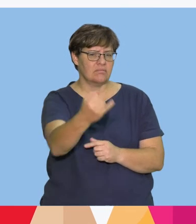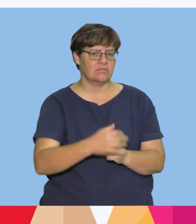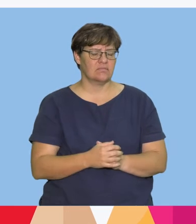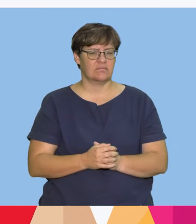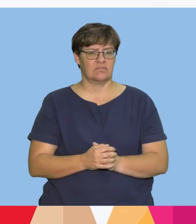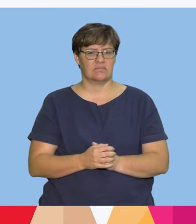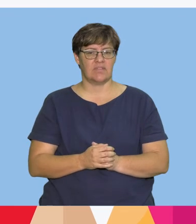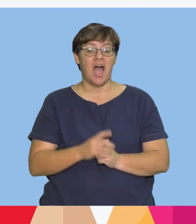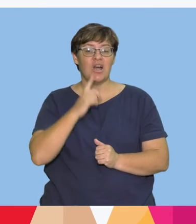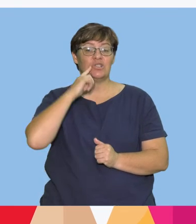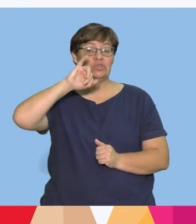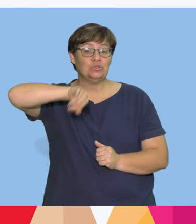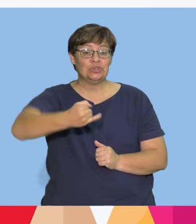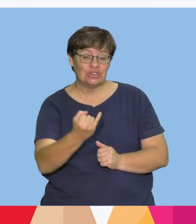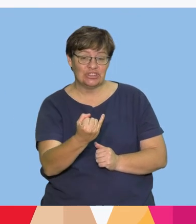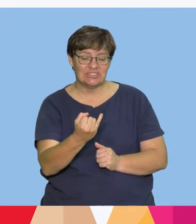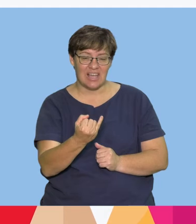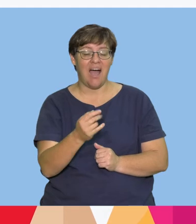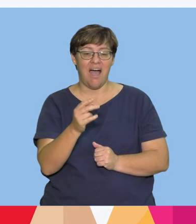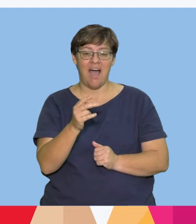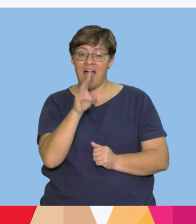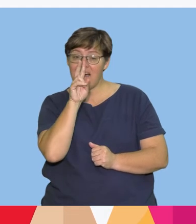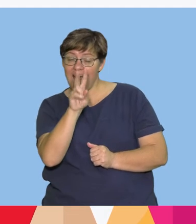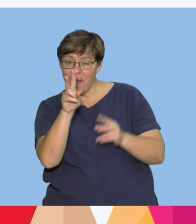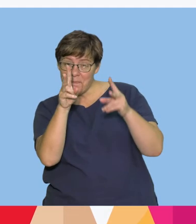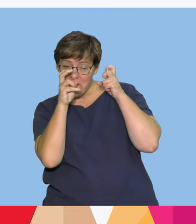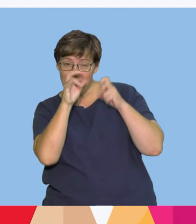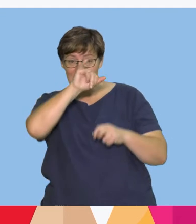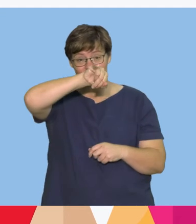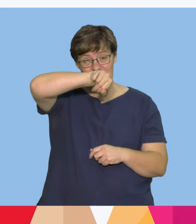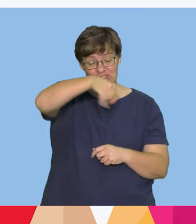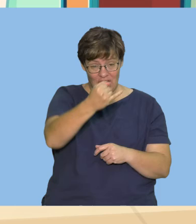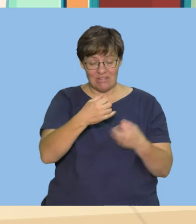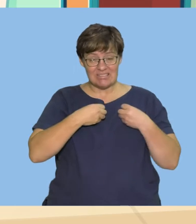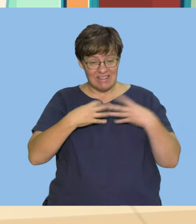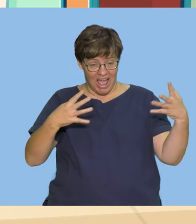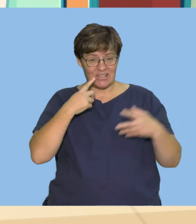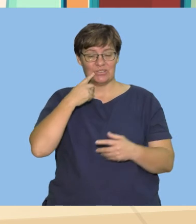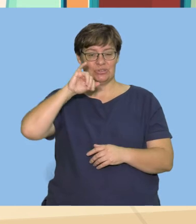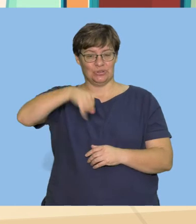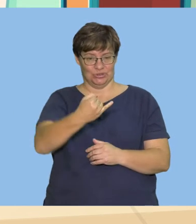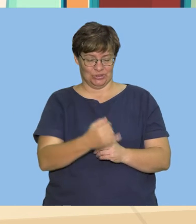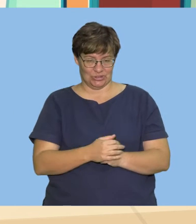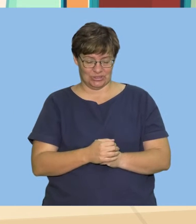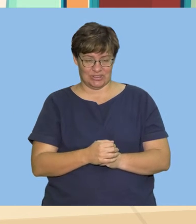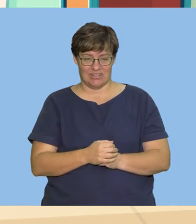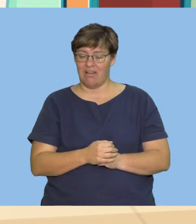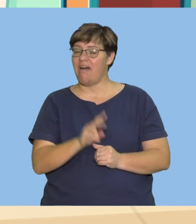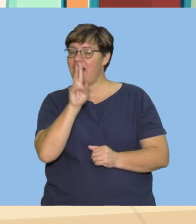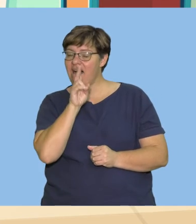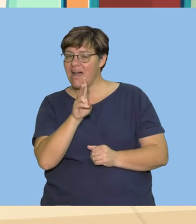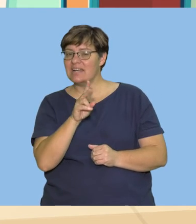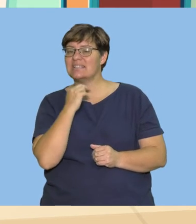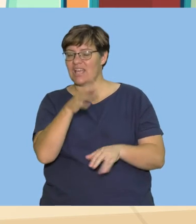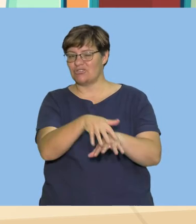Juice. We hear J at the beginning of juice. Let's say juice